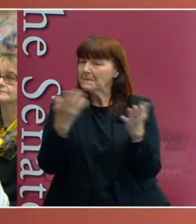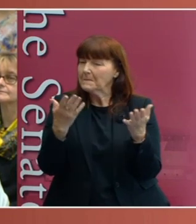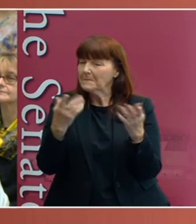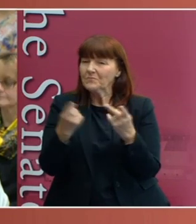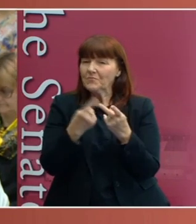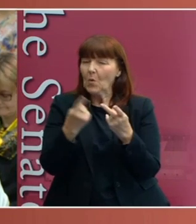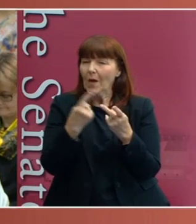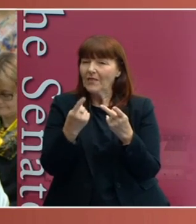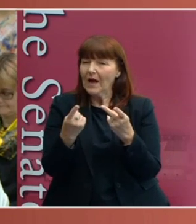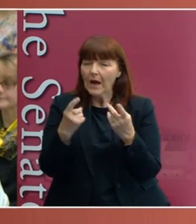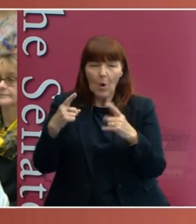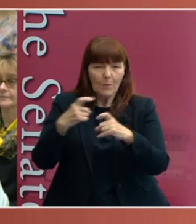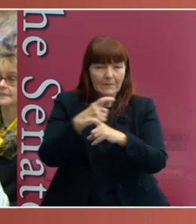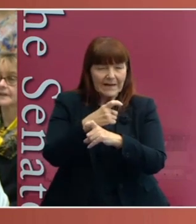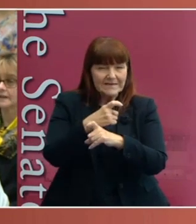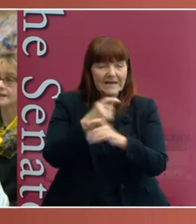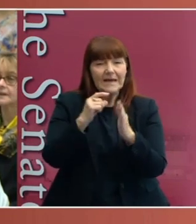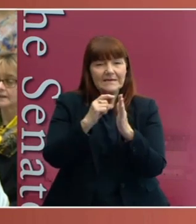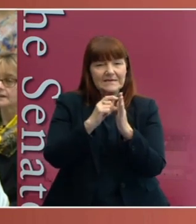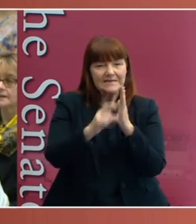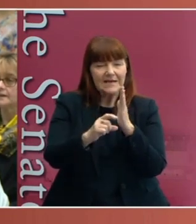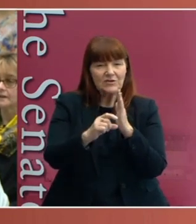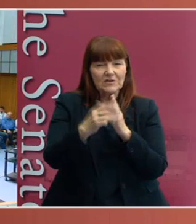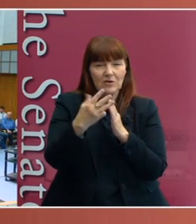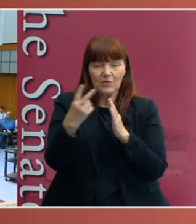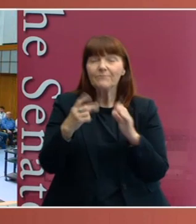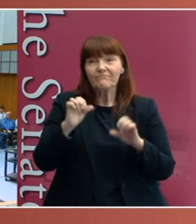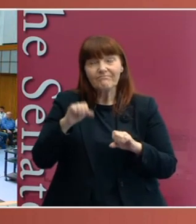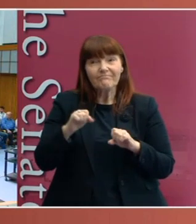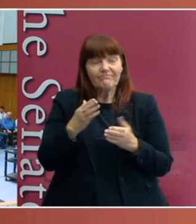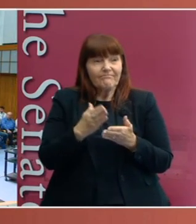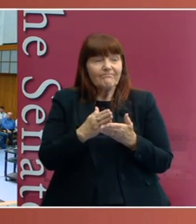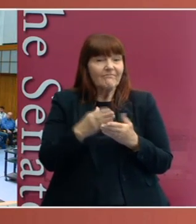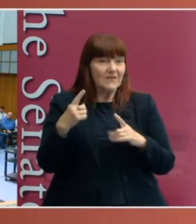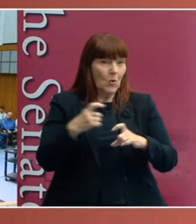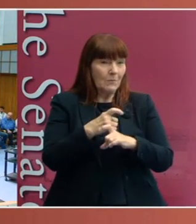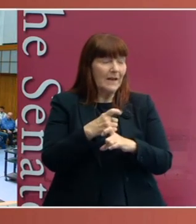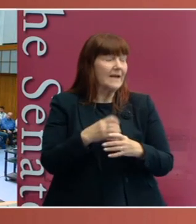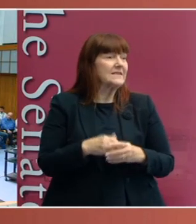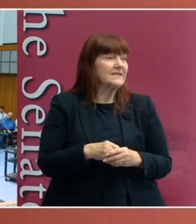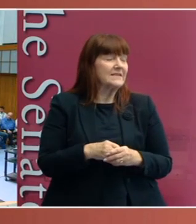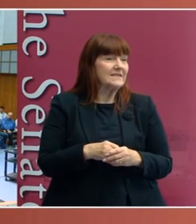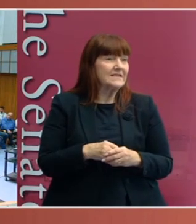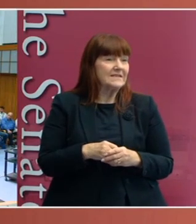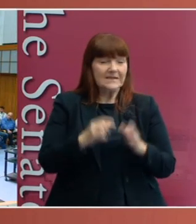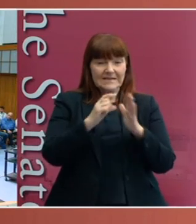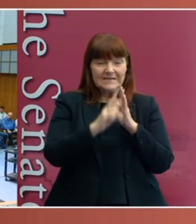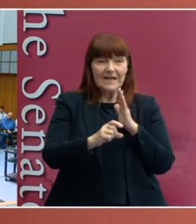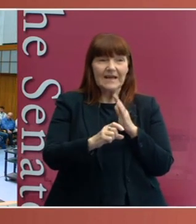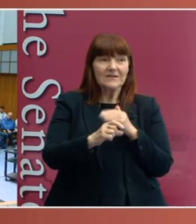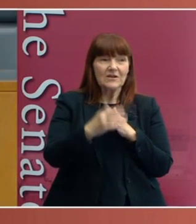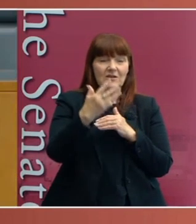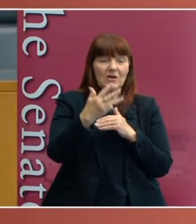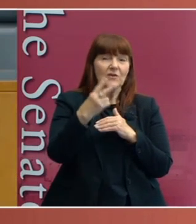or the special status of the territories? Yeah, so it is complex. So Section 92 doesn't